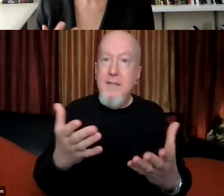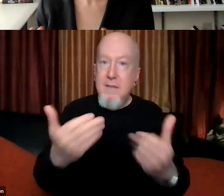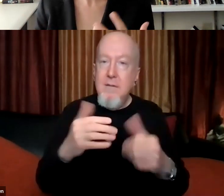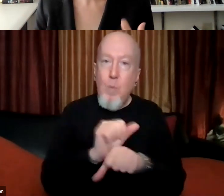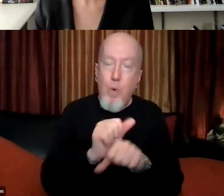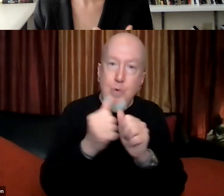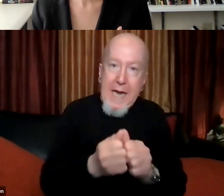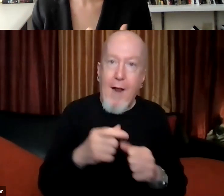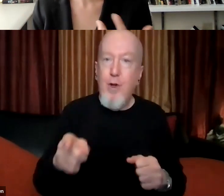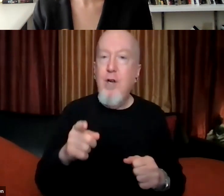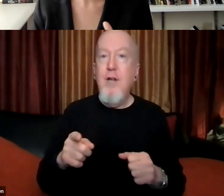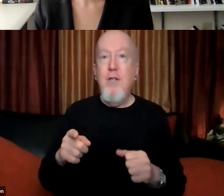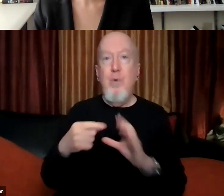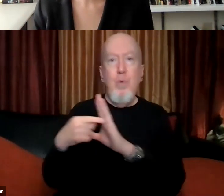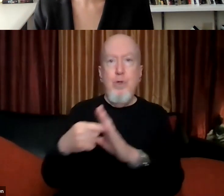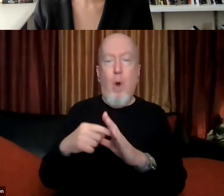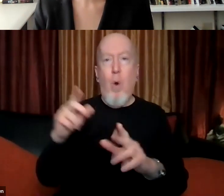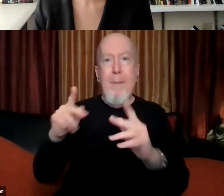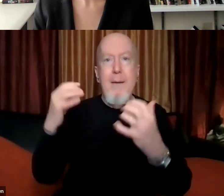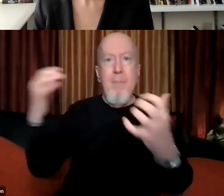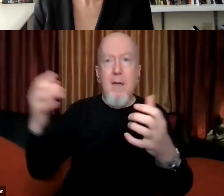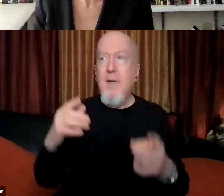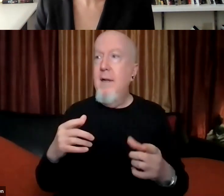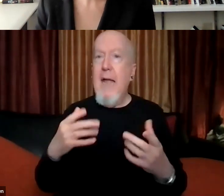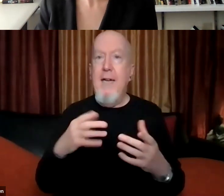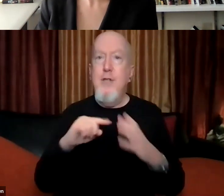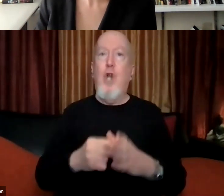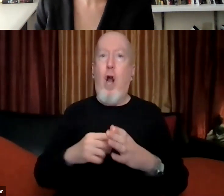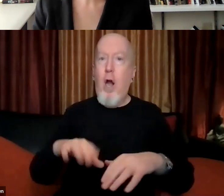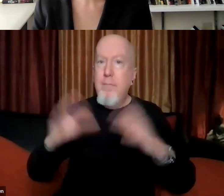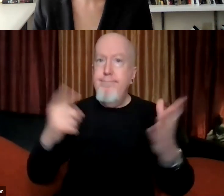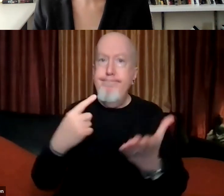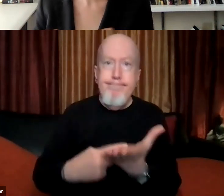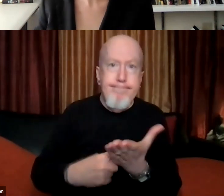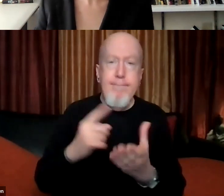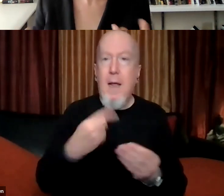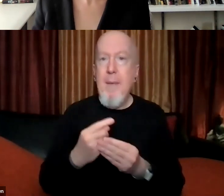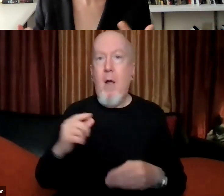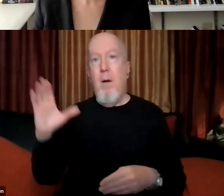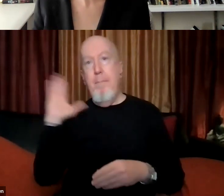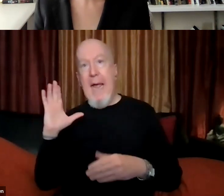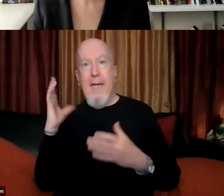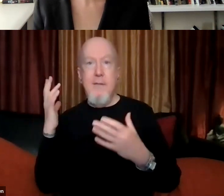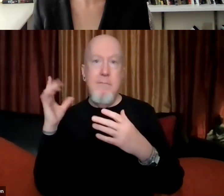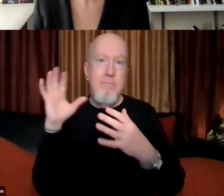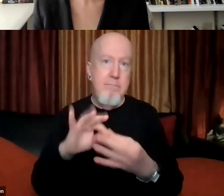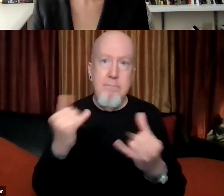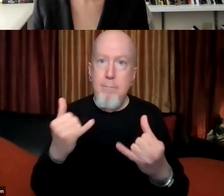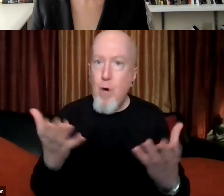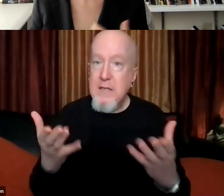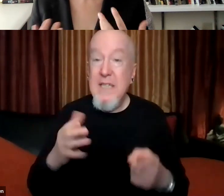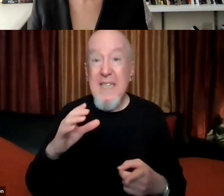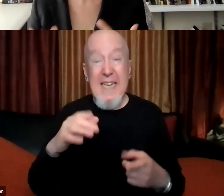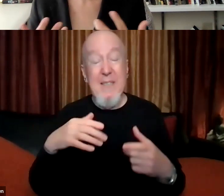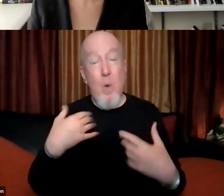that ongoing conversation between the past and the present. And it's a big job. Um, but I also feel like it seems like there's a lot of energy